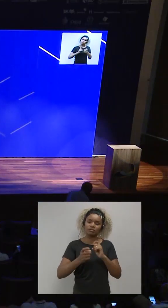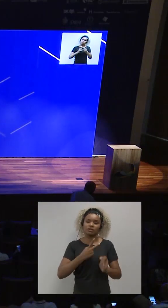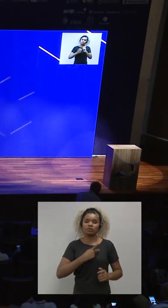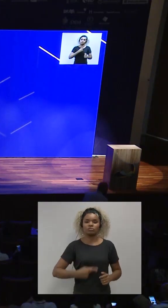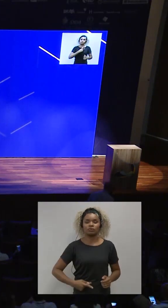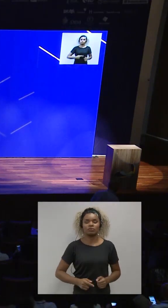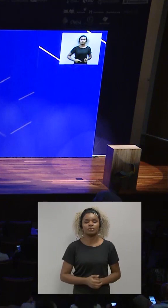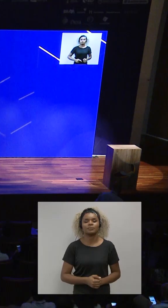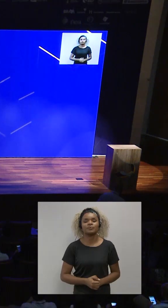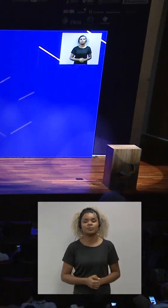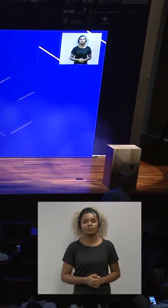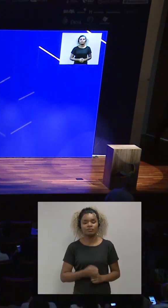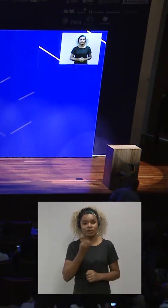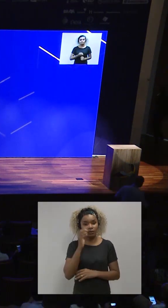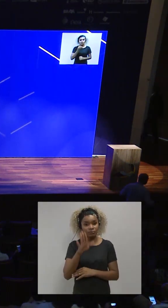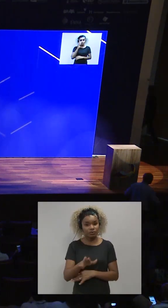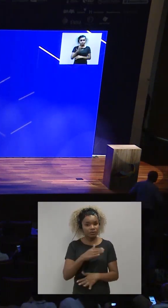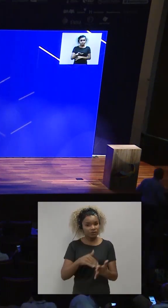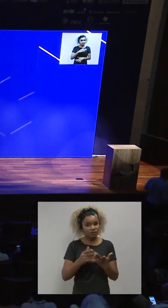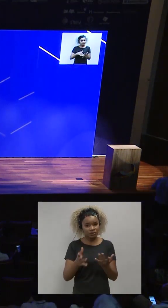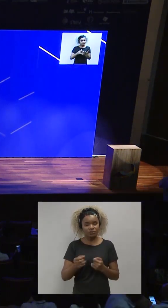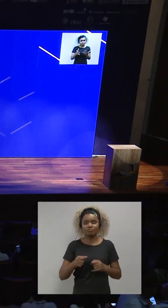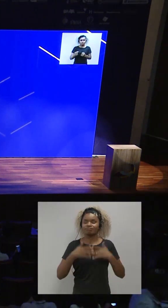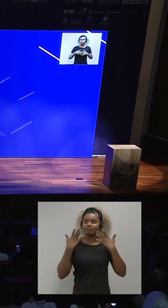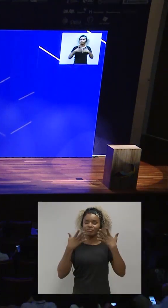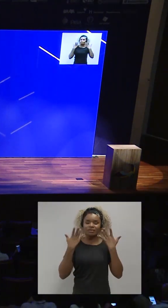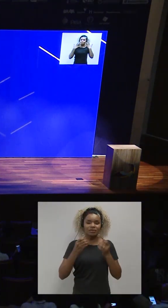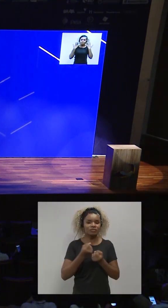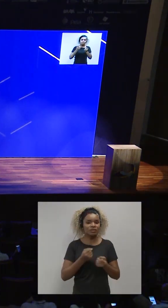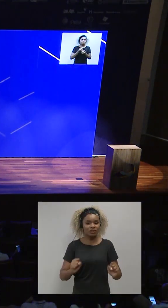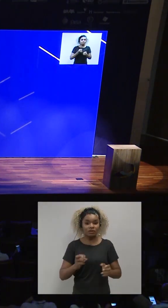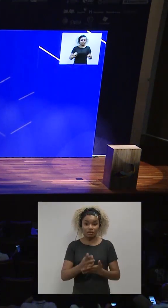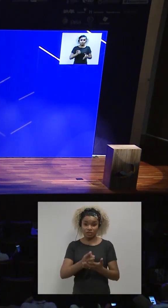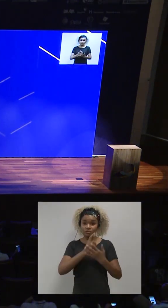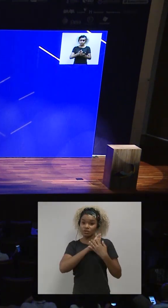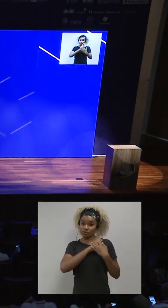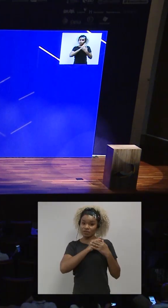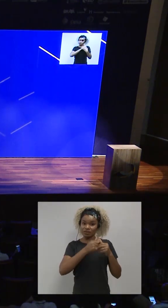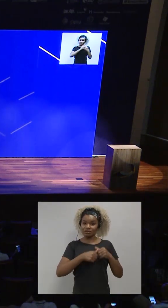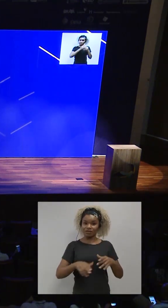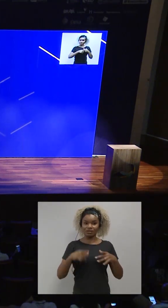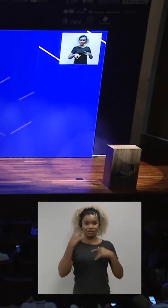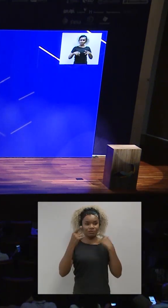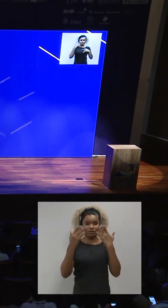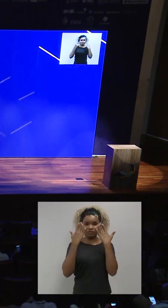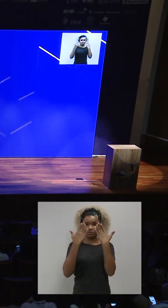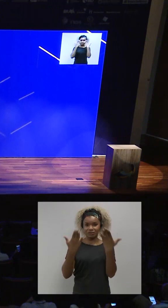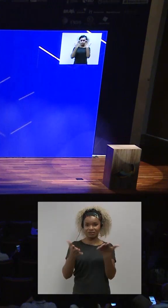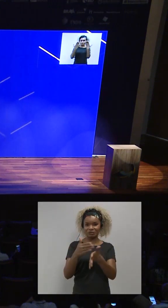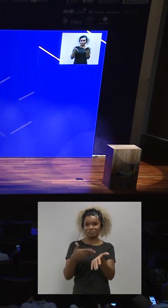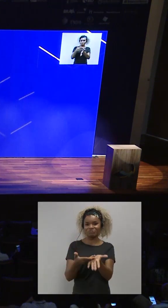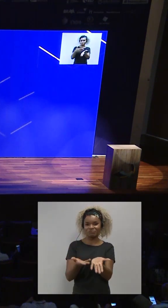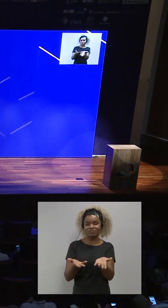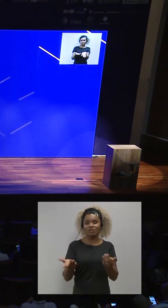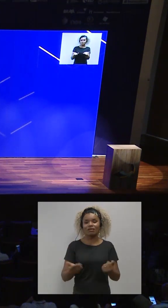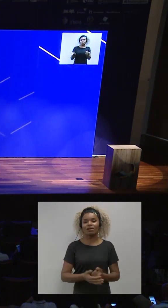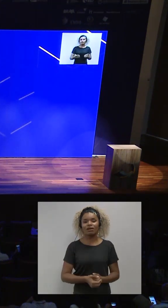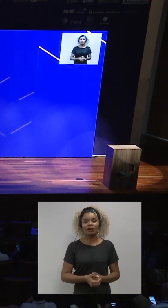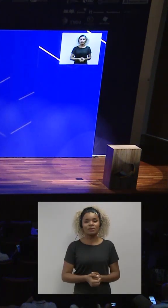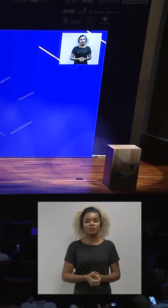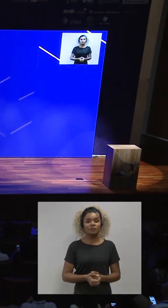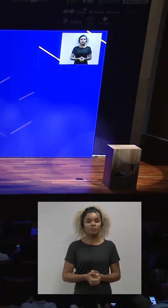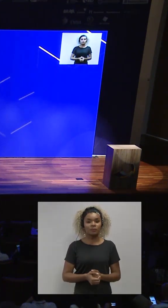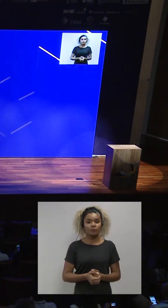public spectrum? Well, good afternoon, everyone. For me, it's a great pleasure to be here, a great responsibility after all this